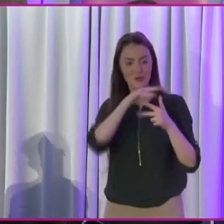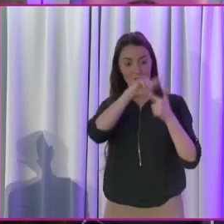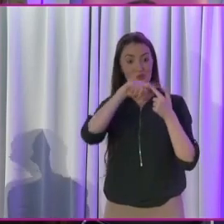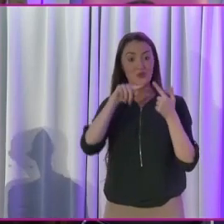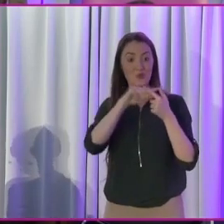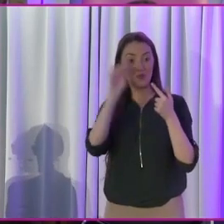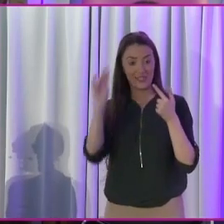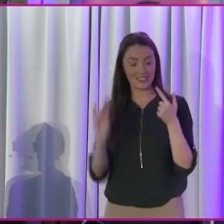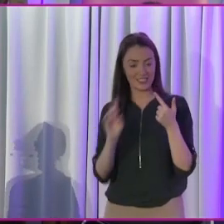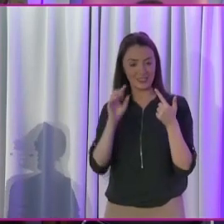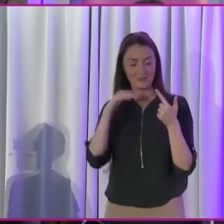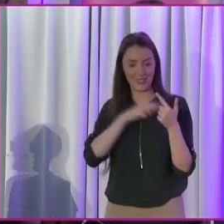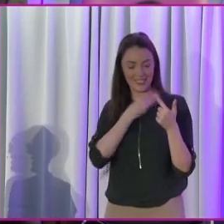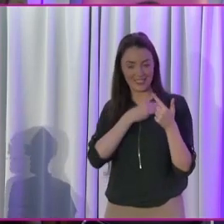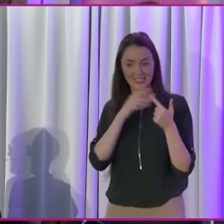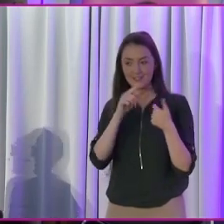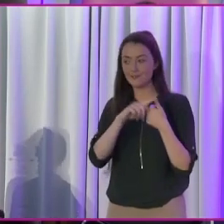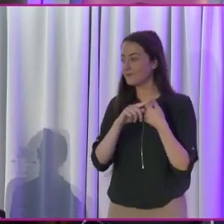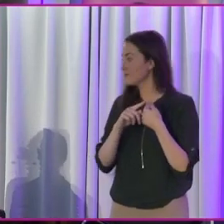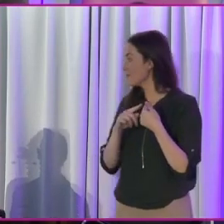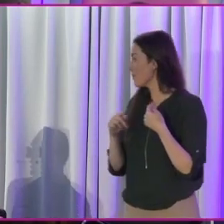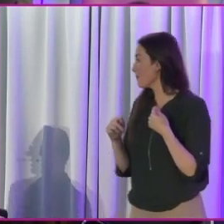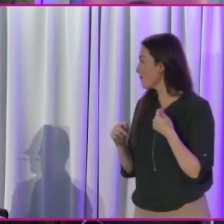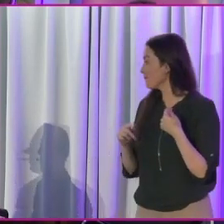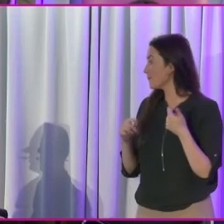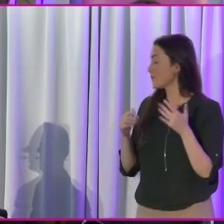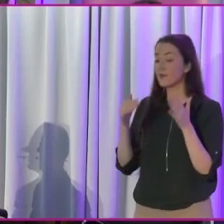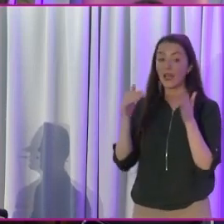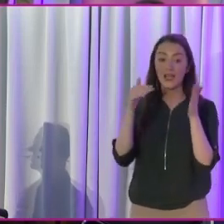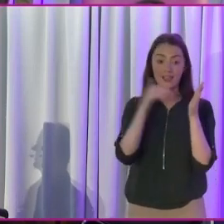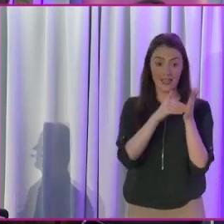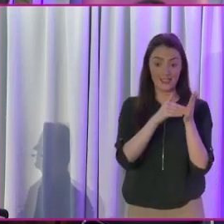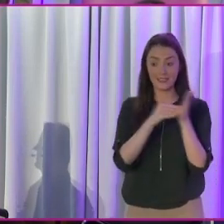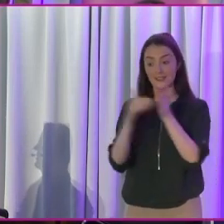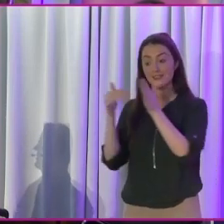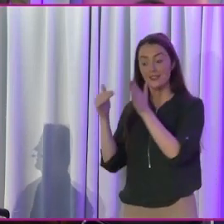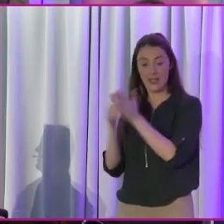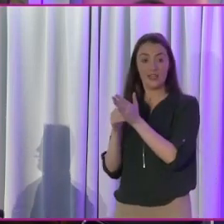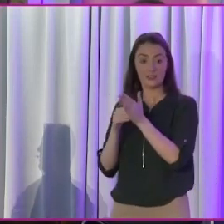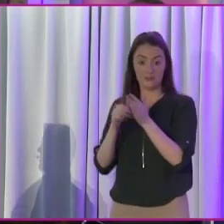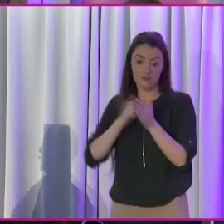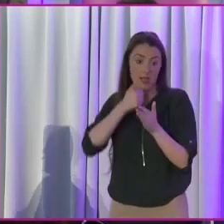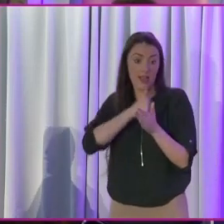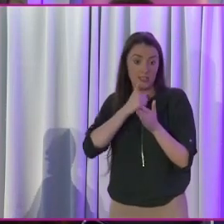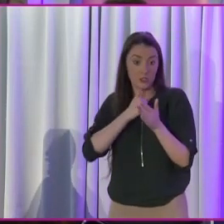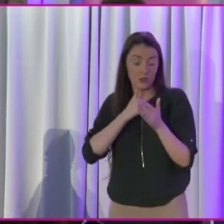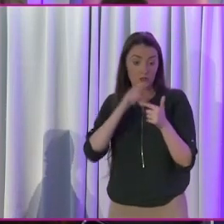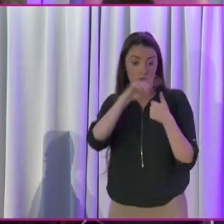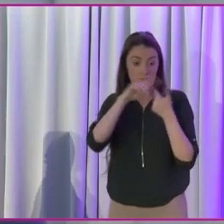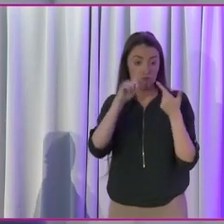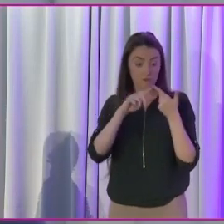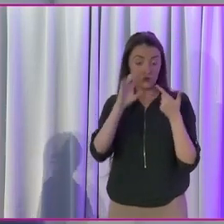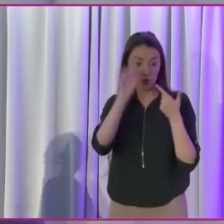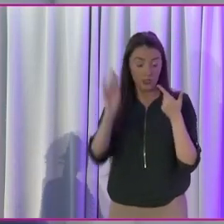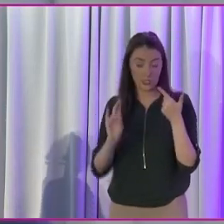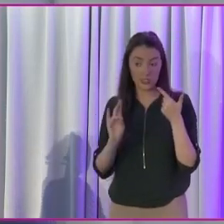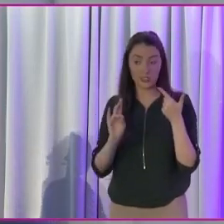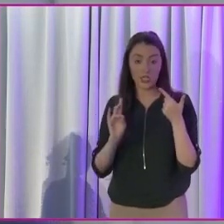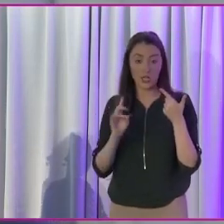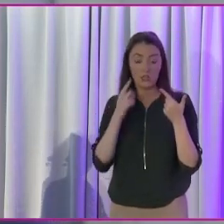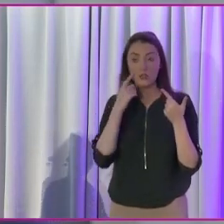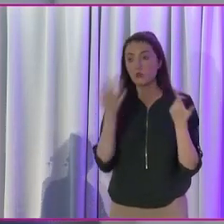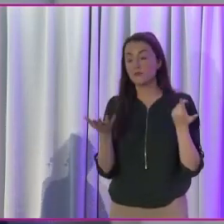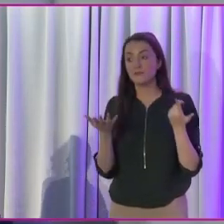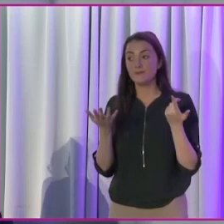those two, please. Thank you very much. Thanks very much. Yes and yes, Gerry, would be my answer. And you know, look,